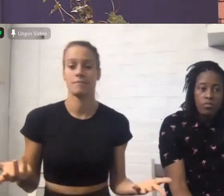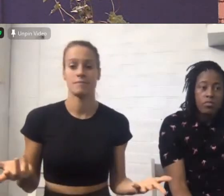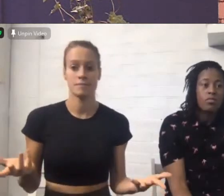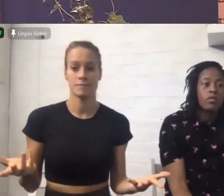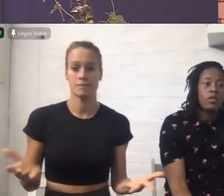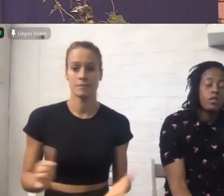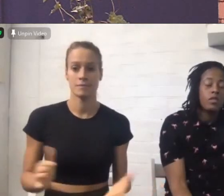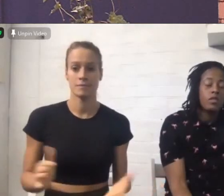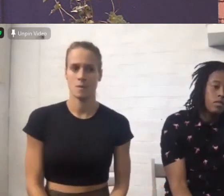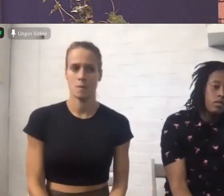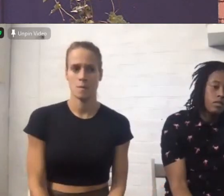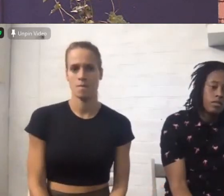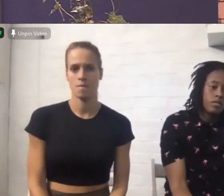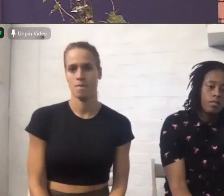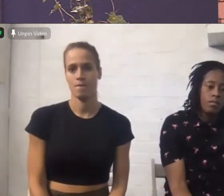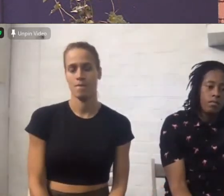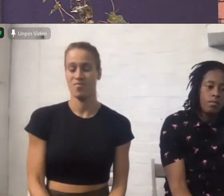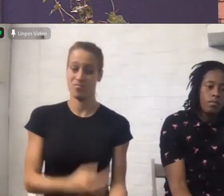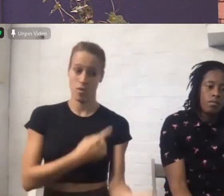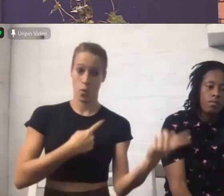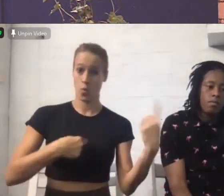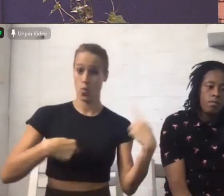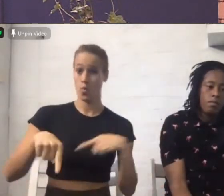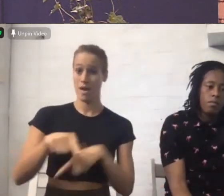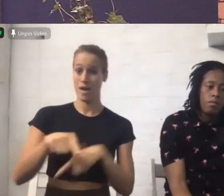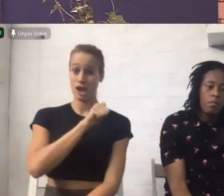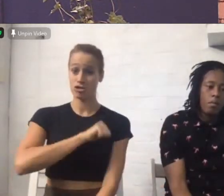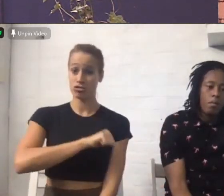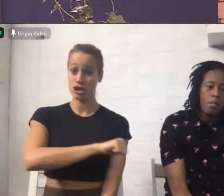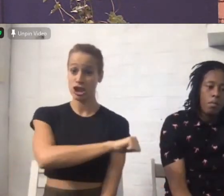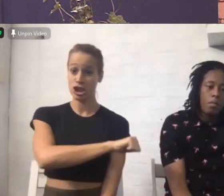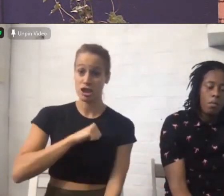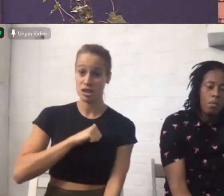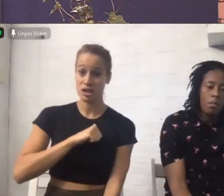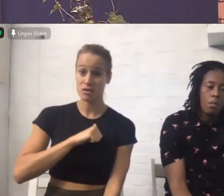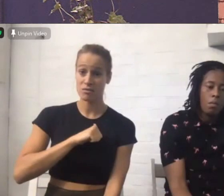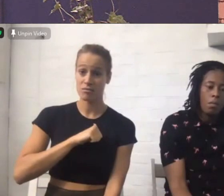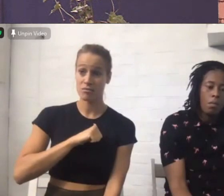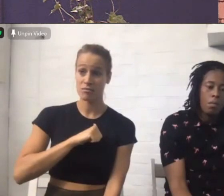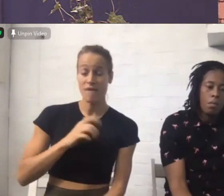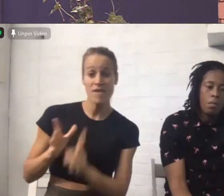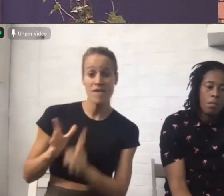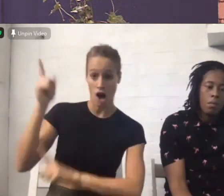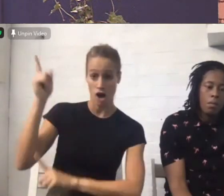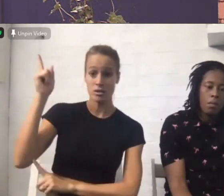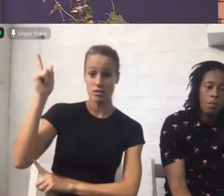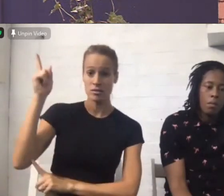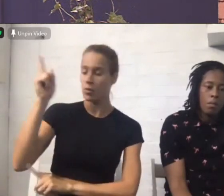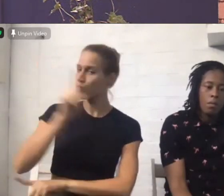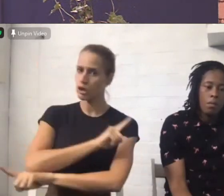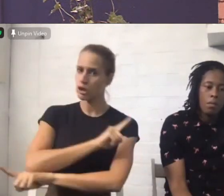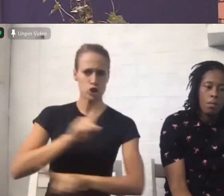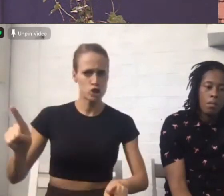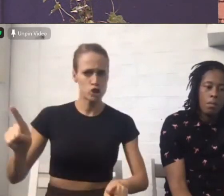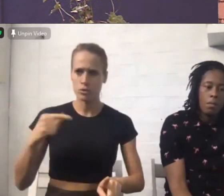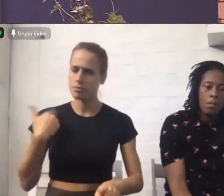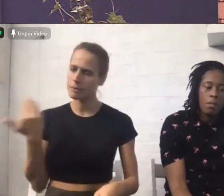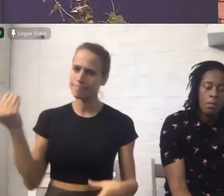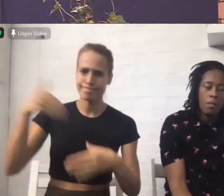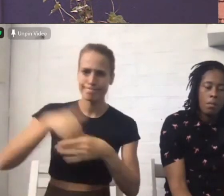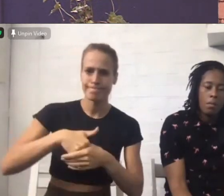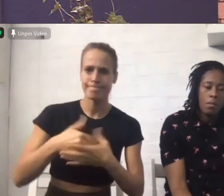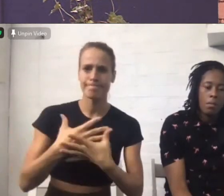of God we should not be defined by fear be wise be careful